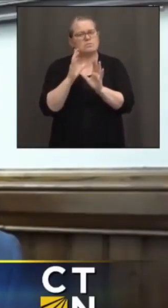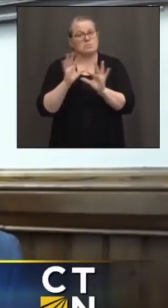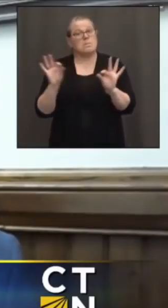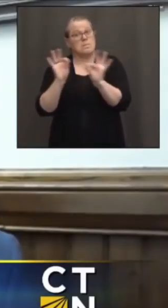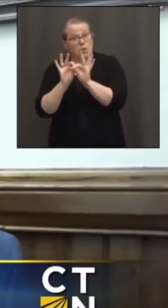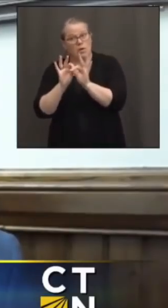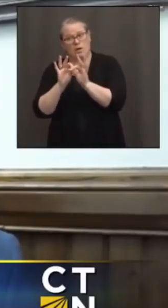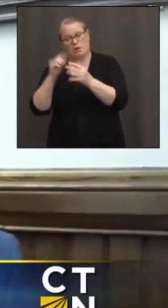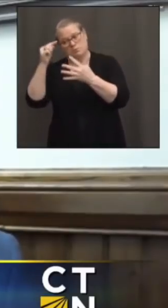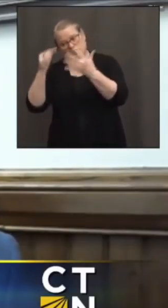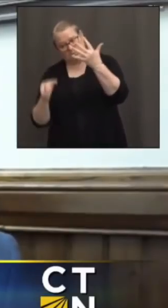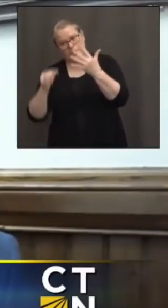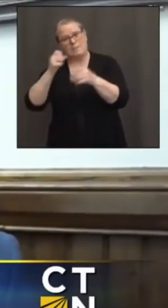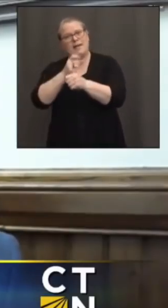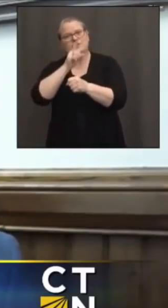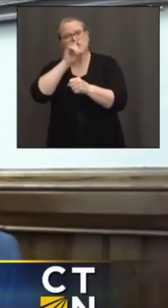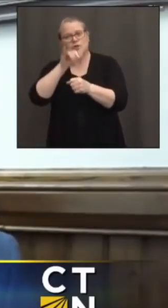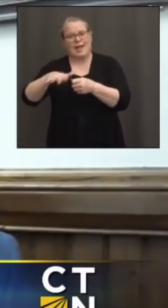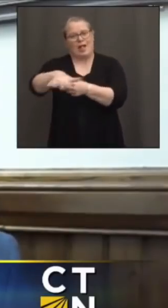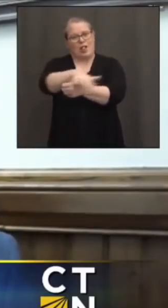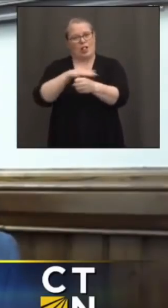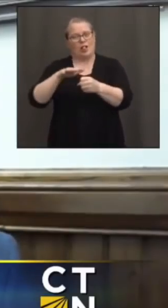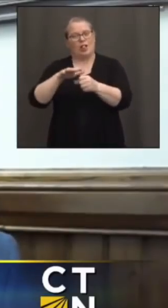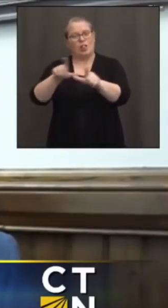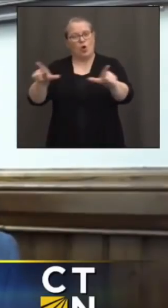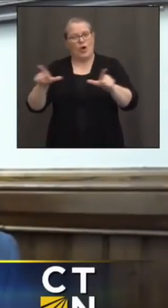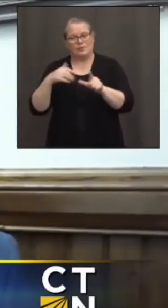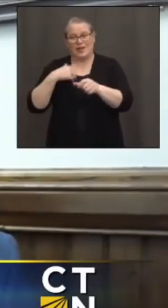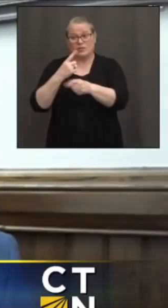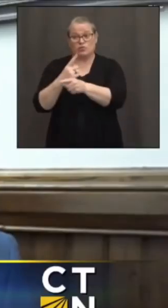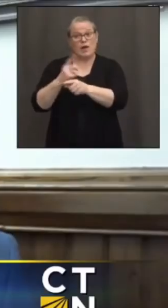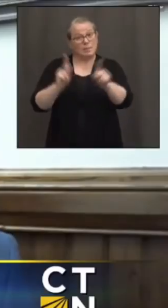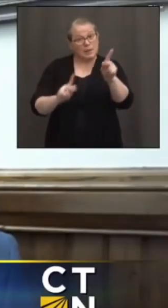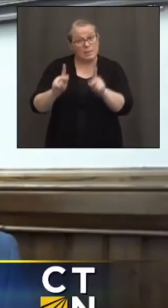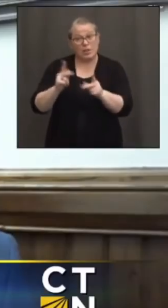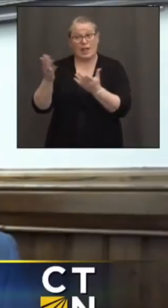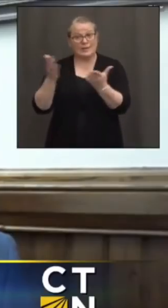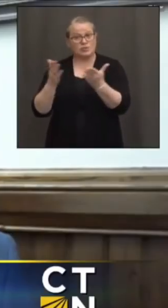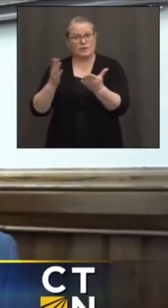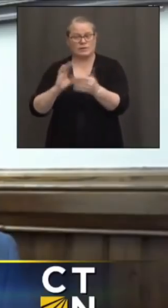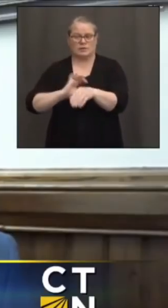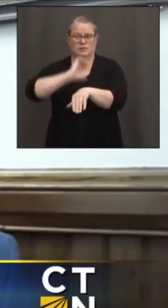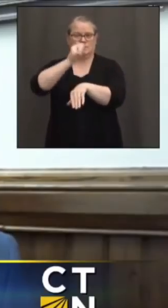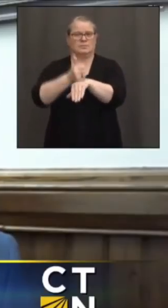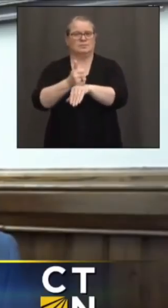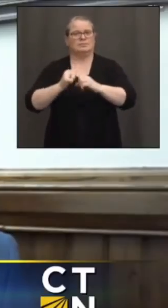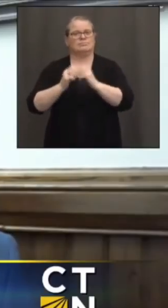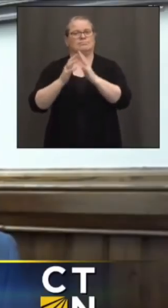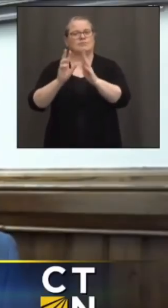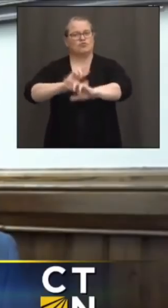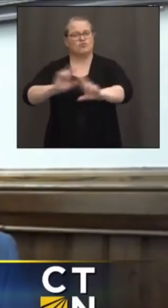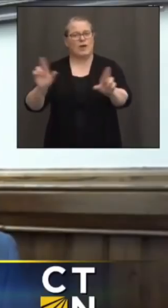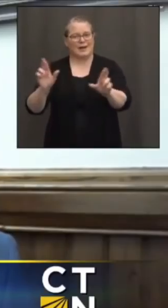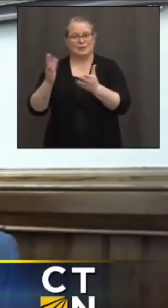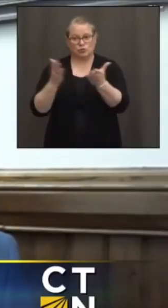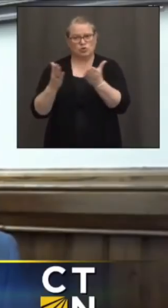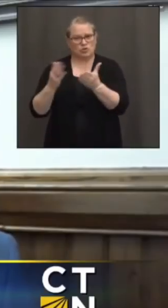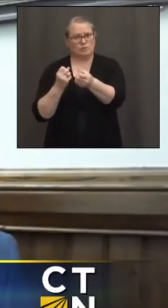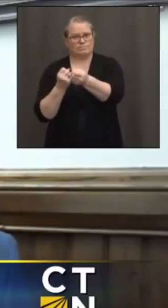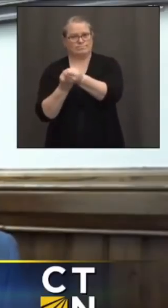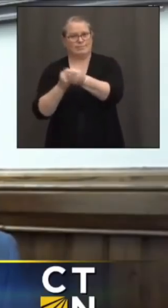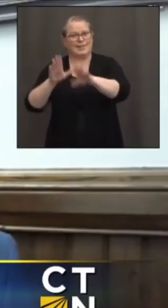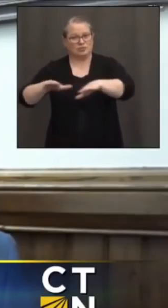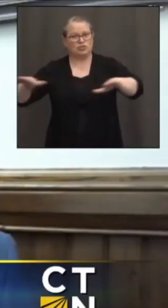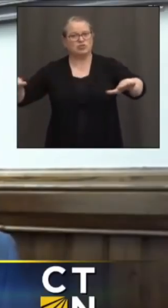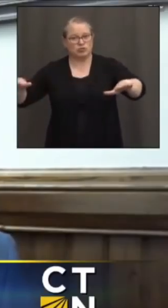ensuring that the location has the right people and the right services to serve these children who are